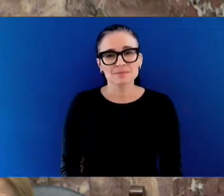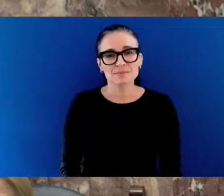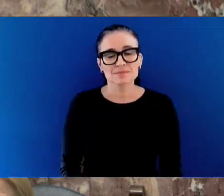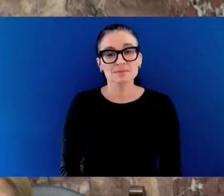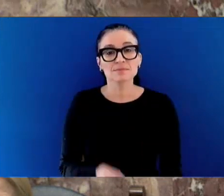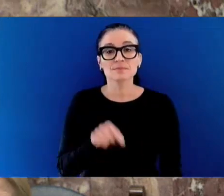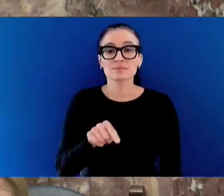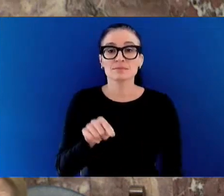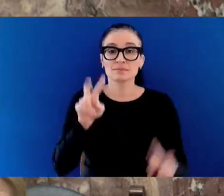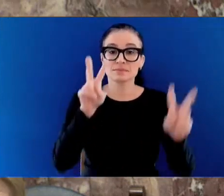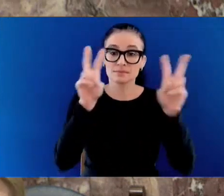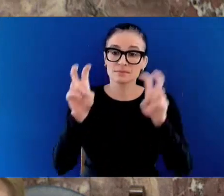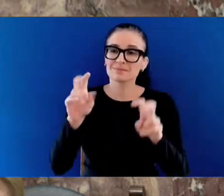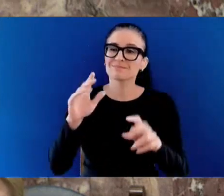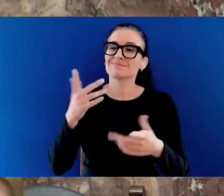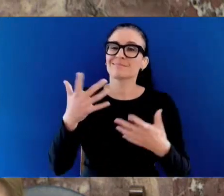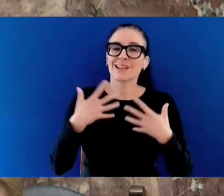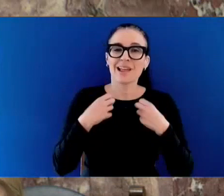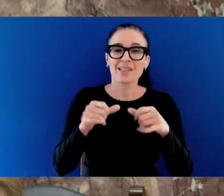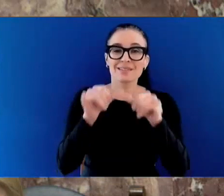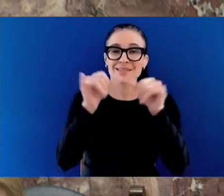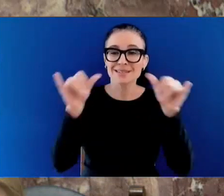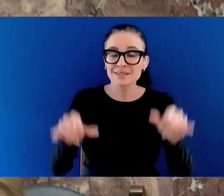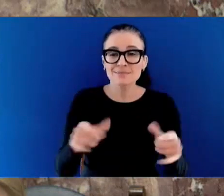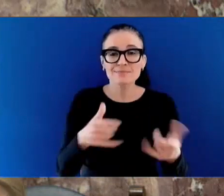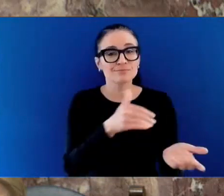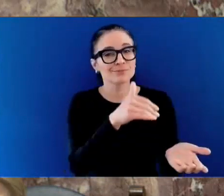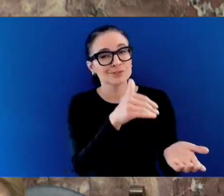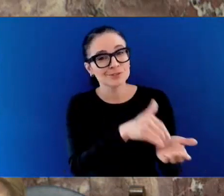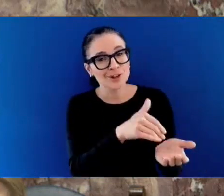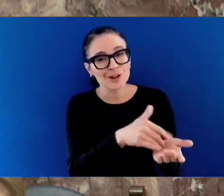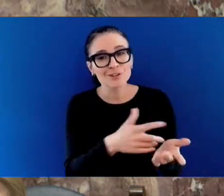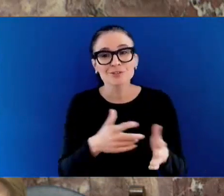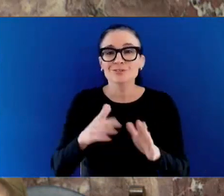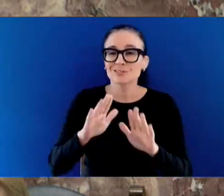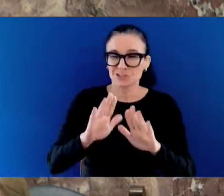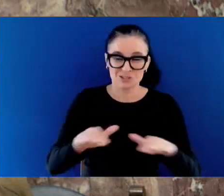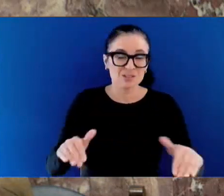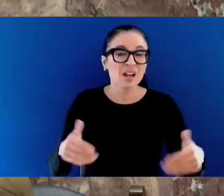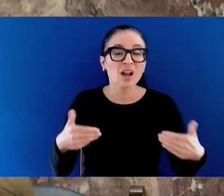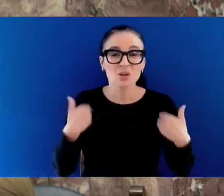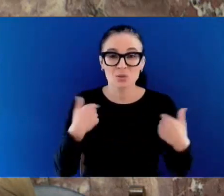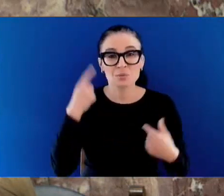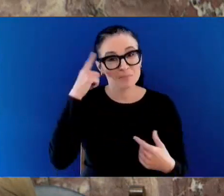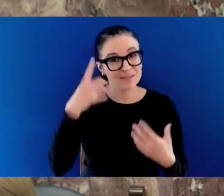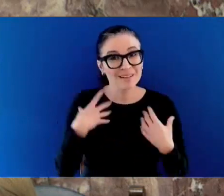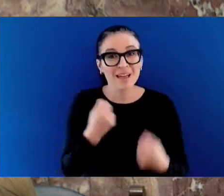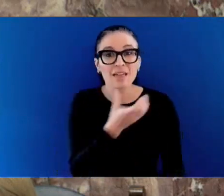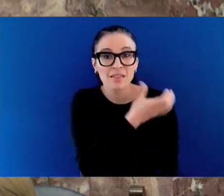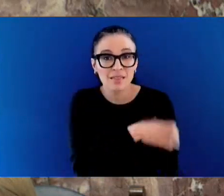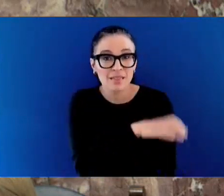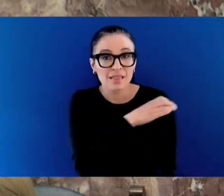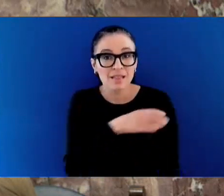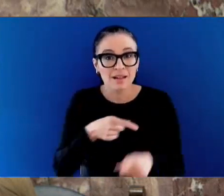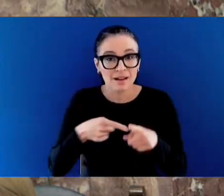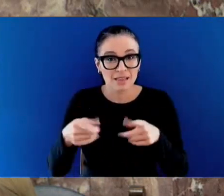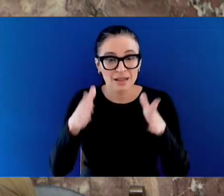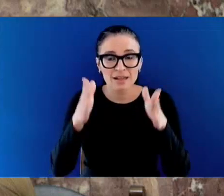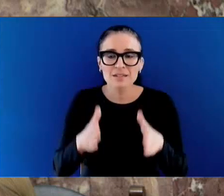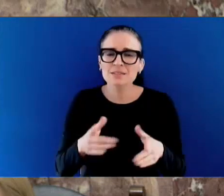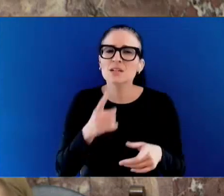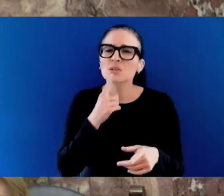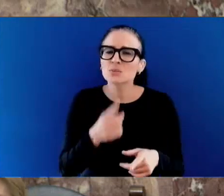clinicians are also very seized with and very concerned with as they provide care for kids who